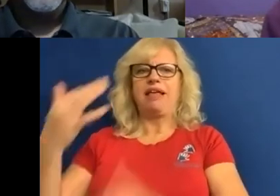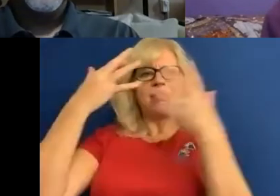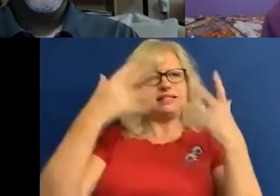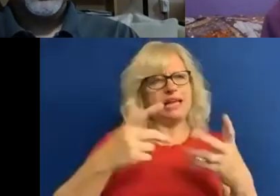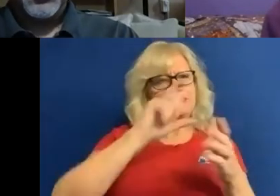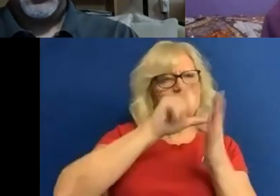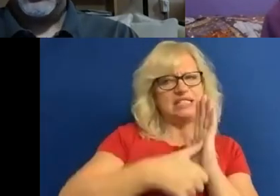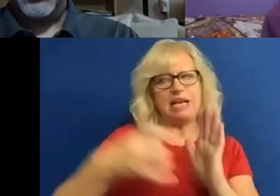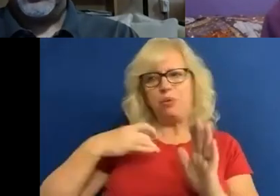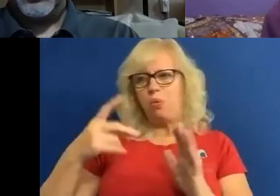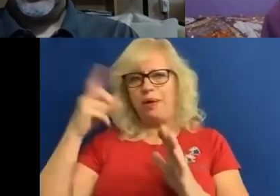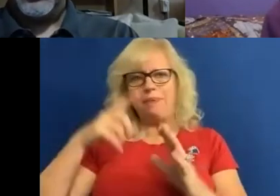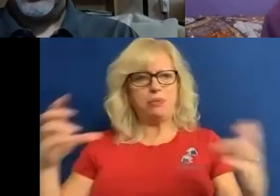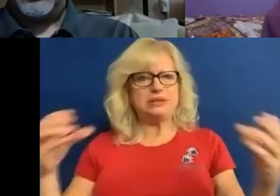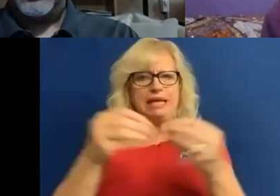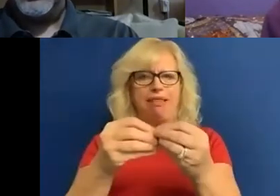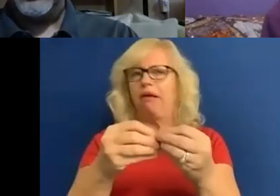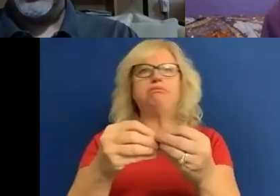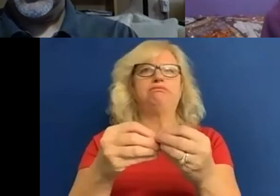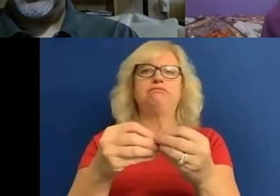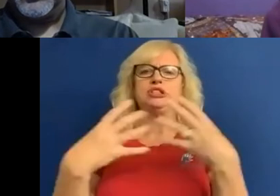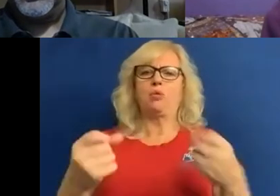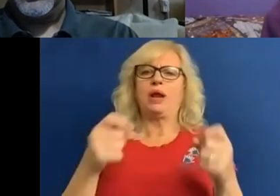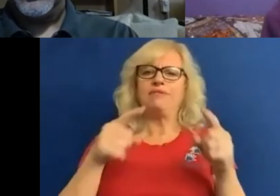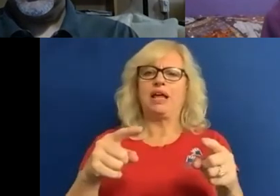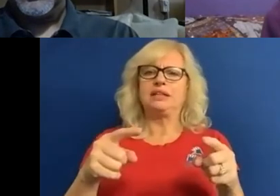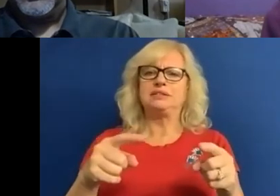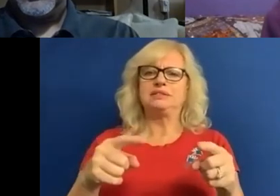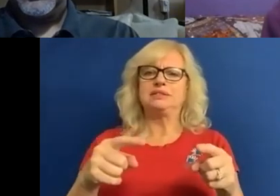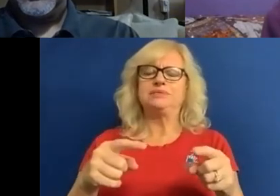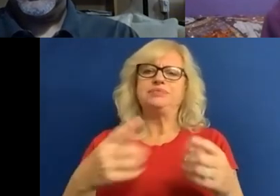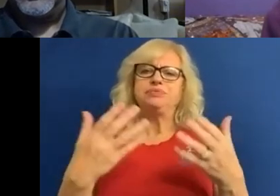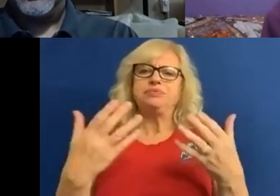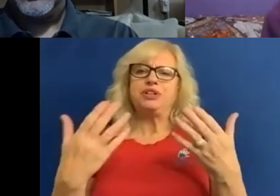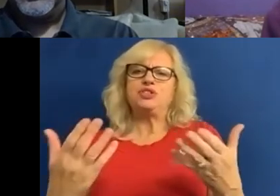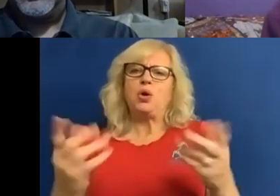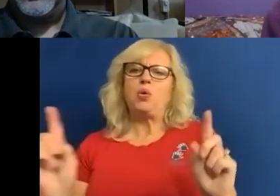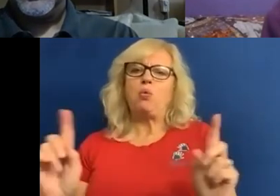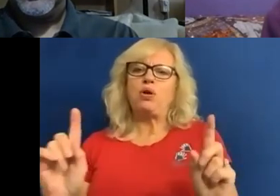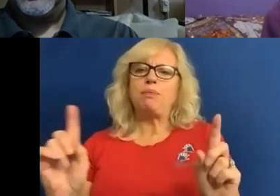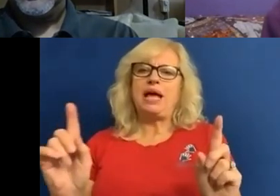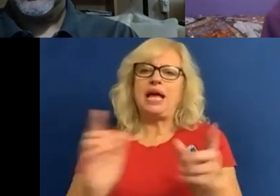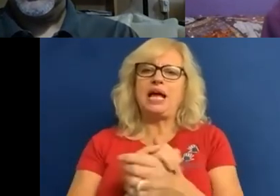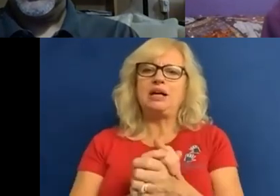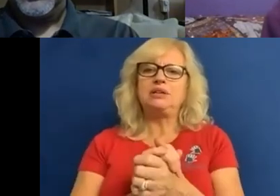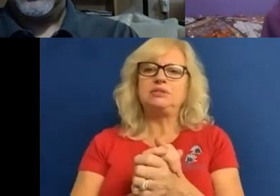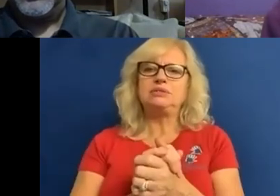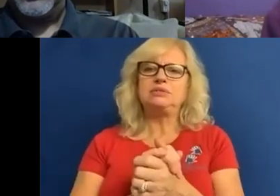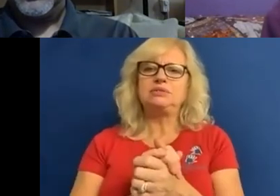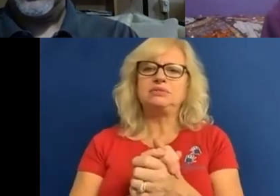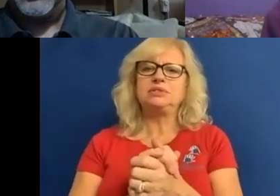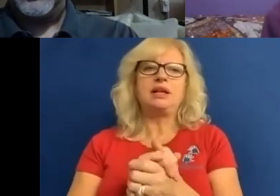in which ways do racism and ableism reinforce one another? What about those that are queer? How does queerphobia